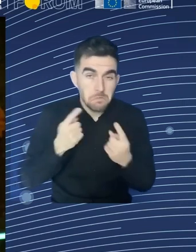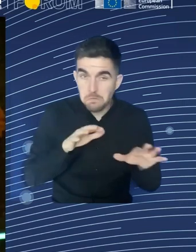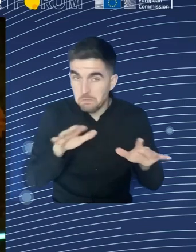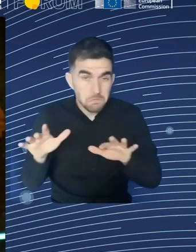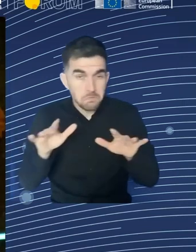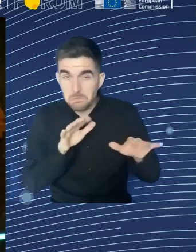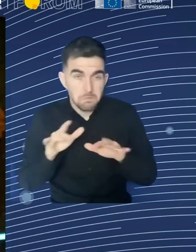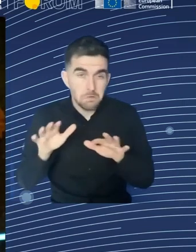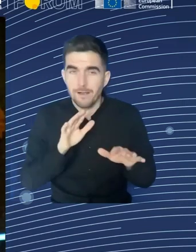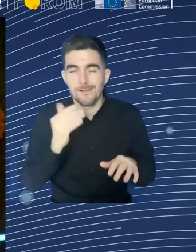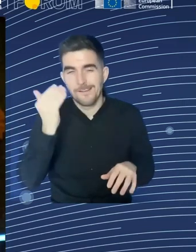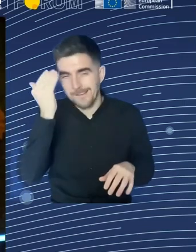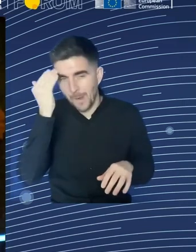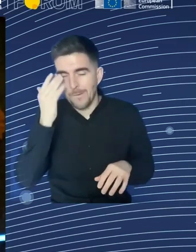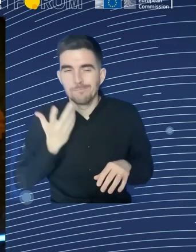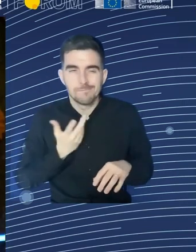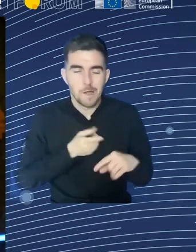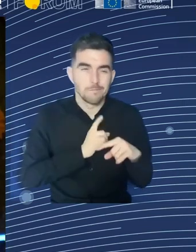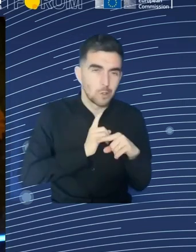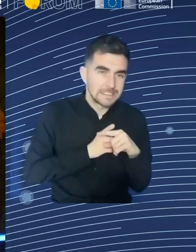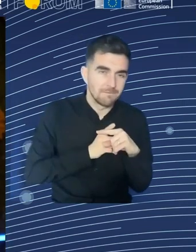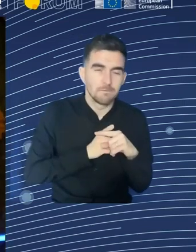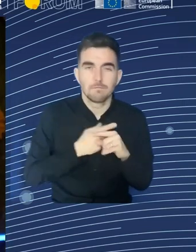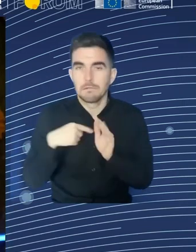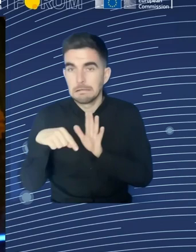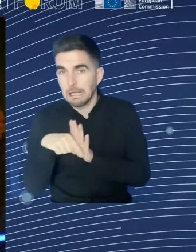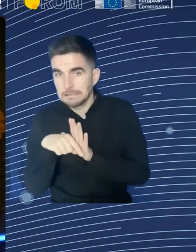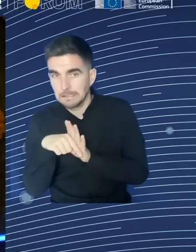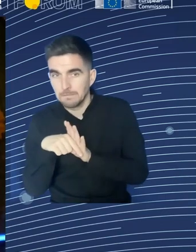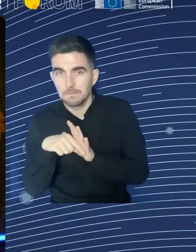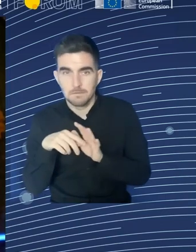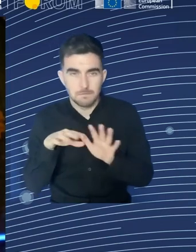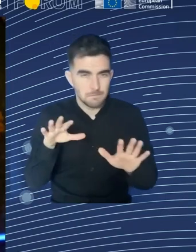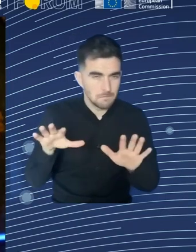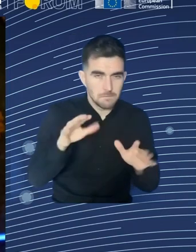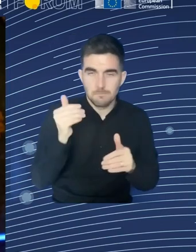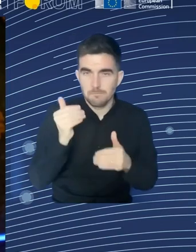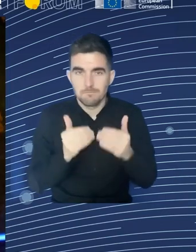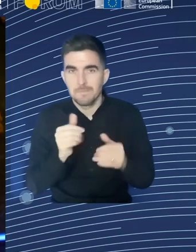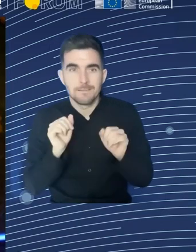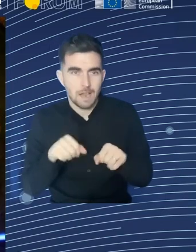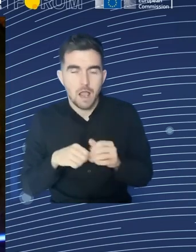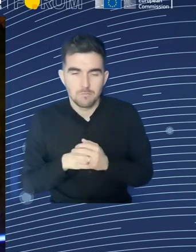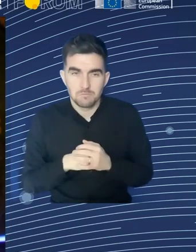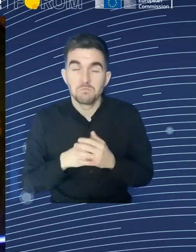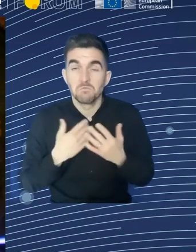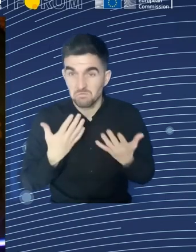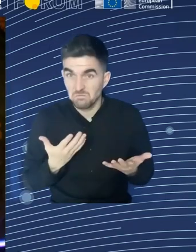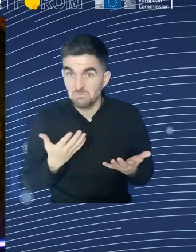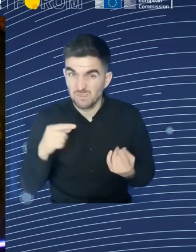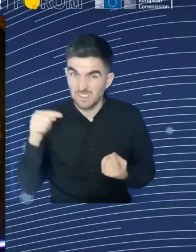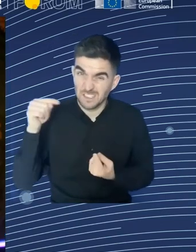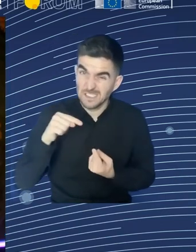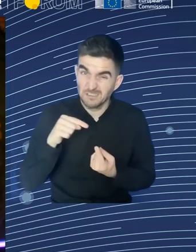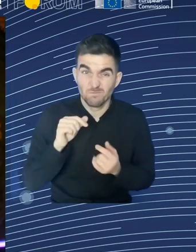could be something that, together with higher institutions, could be transformed into